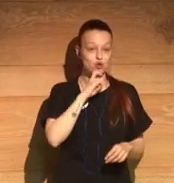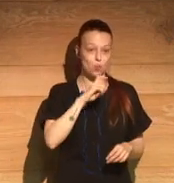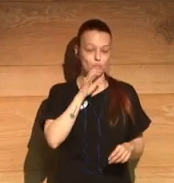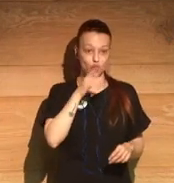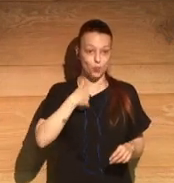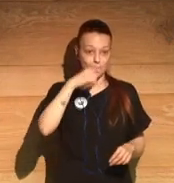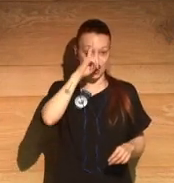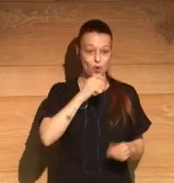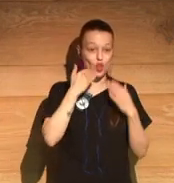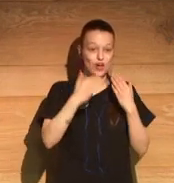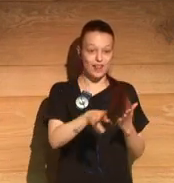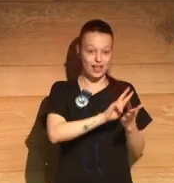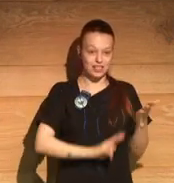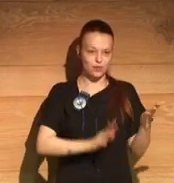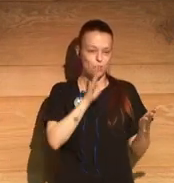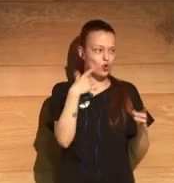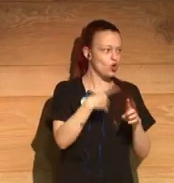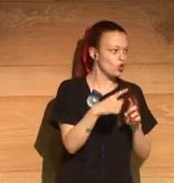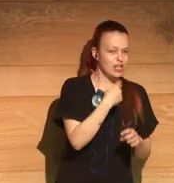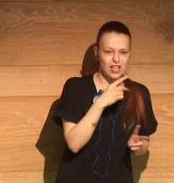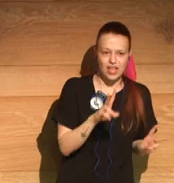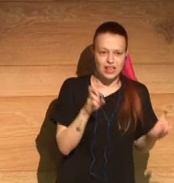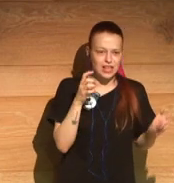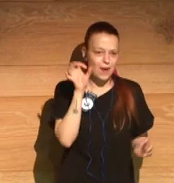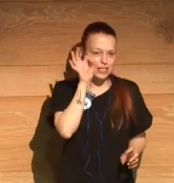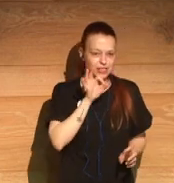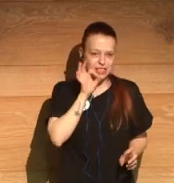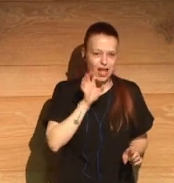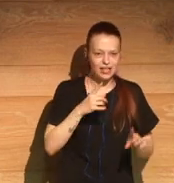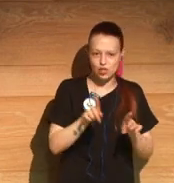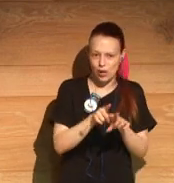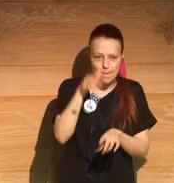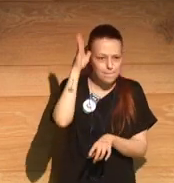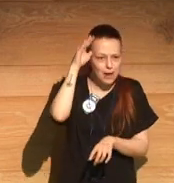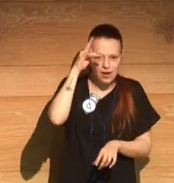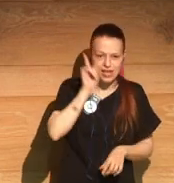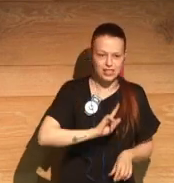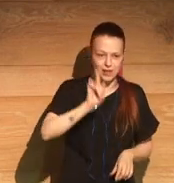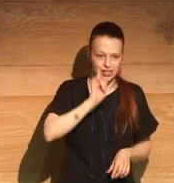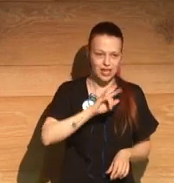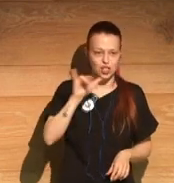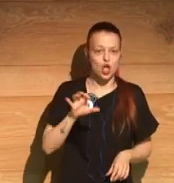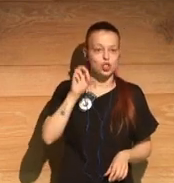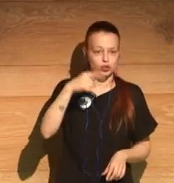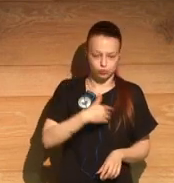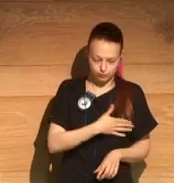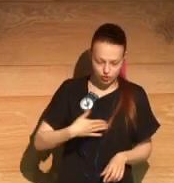you know, during what used to be said about AIDS, all the nonsense that was said back then. Now,